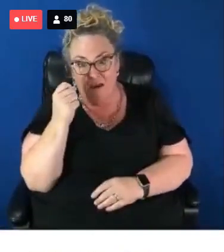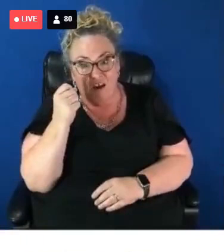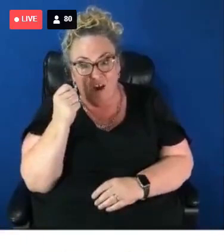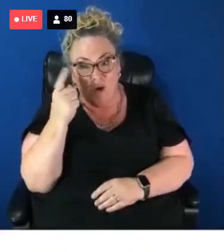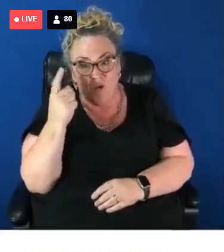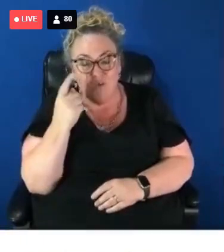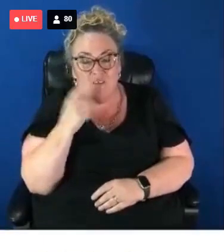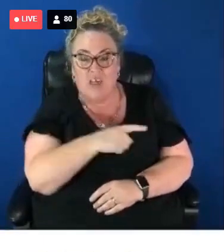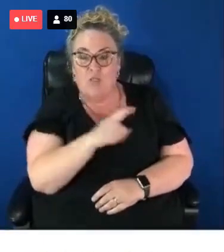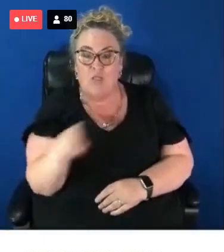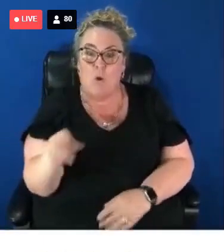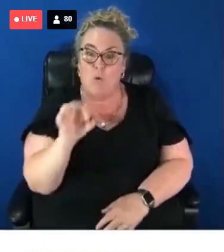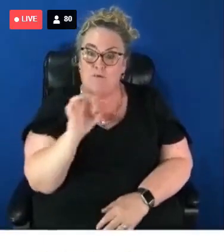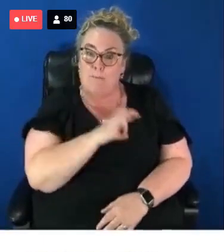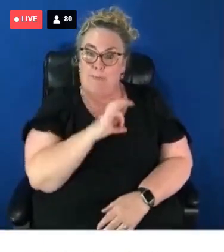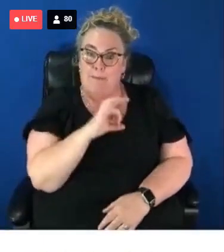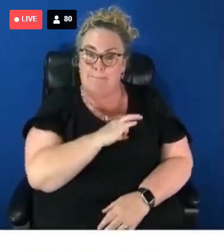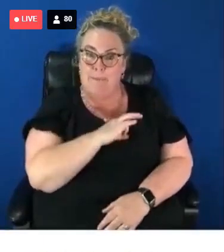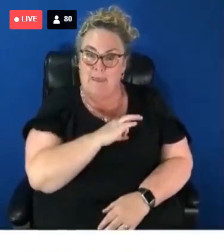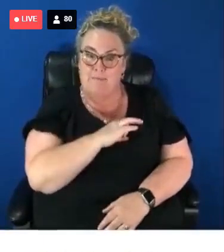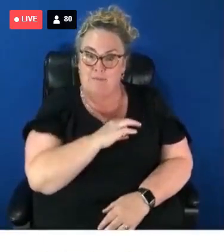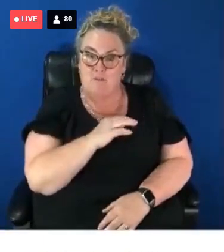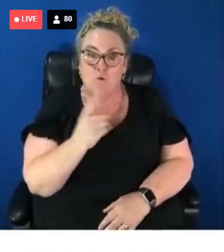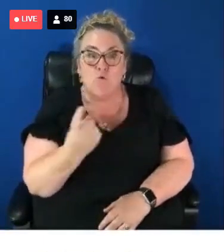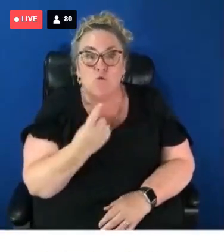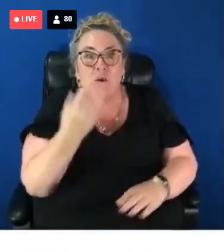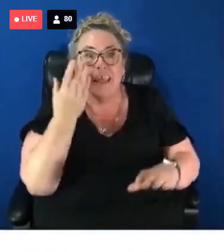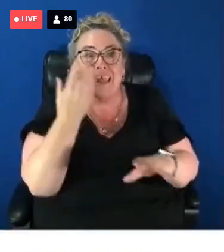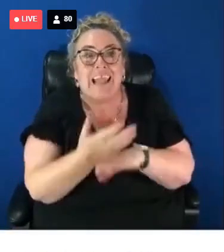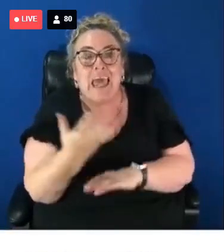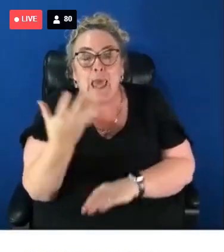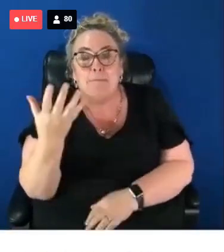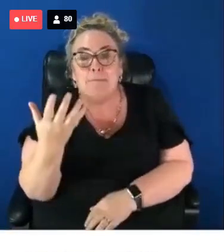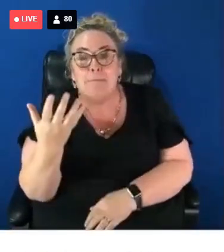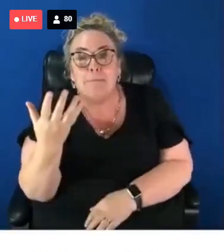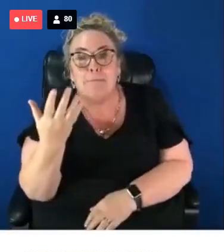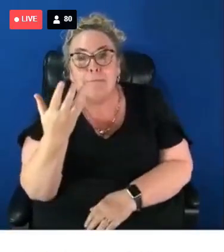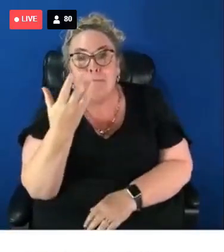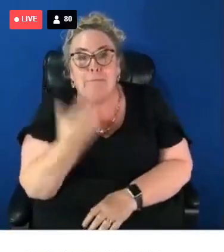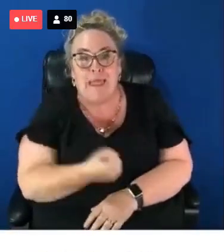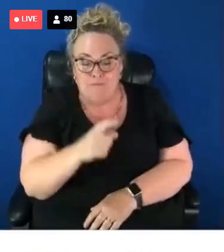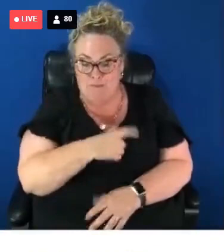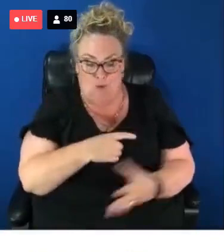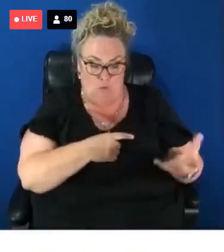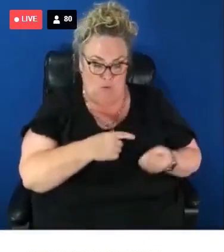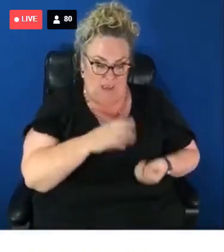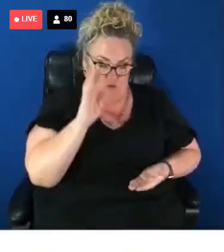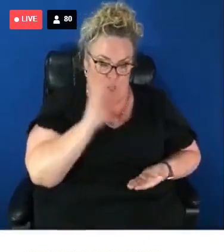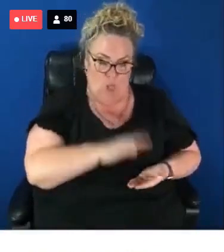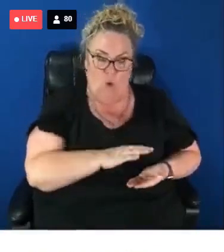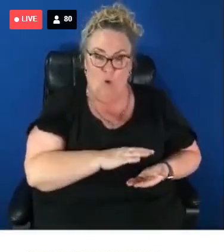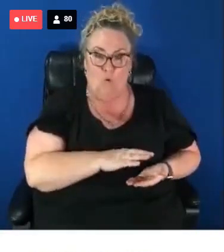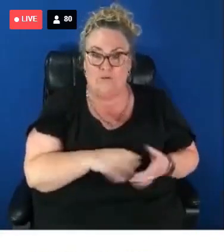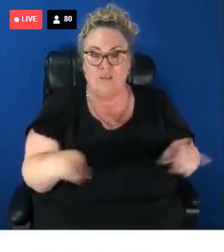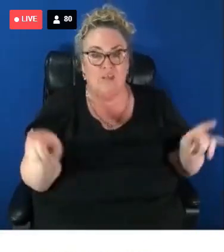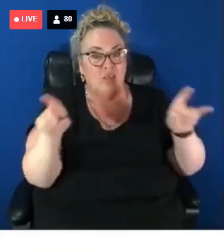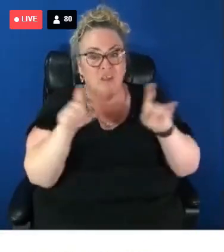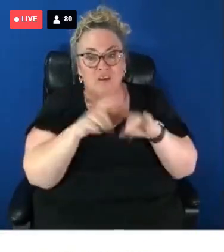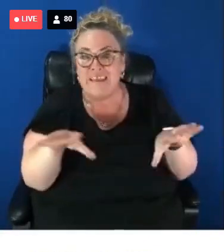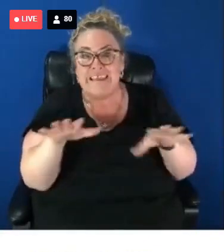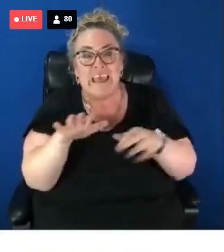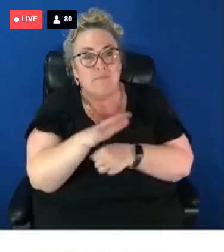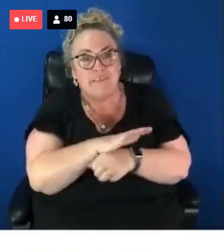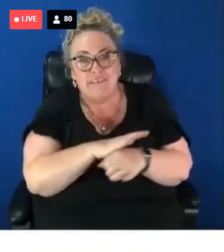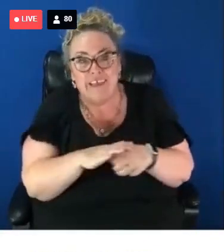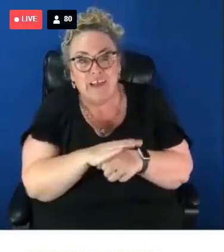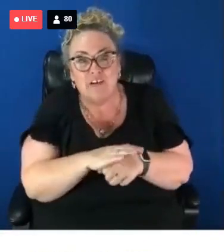members of ours who have to claim benefits because their salaries are so low are in exactly the same boat as those who have had